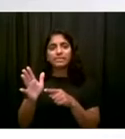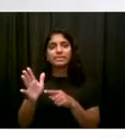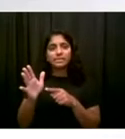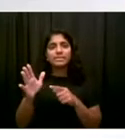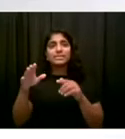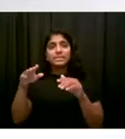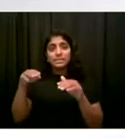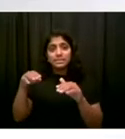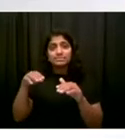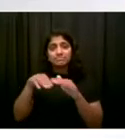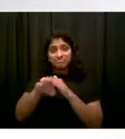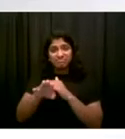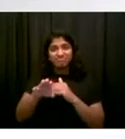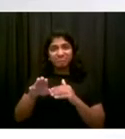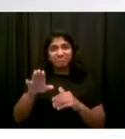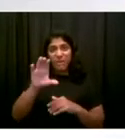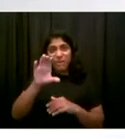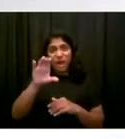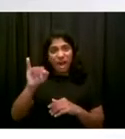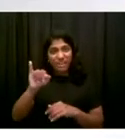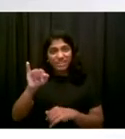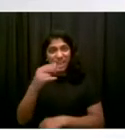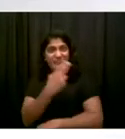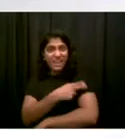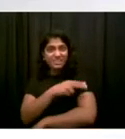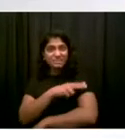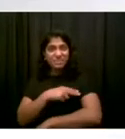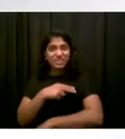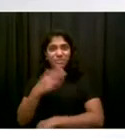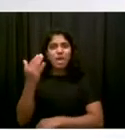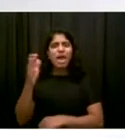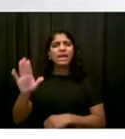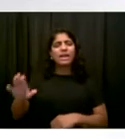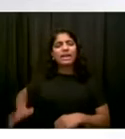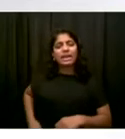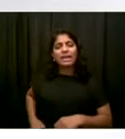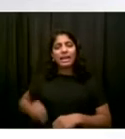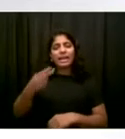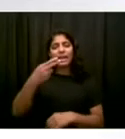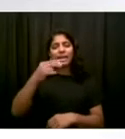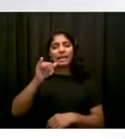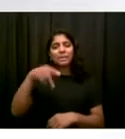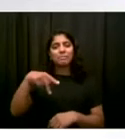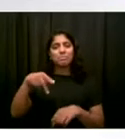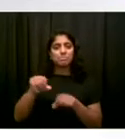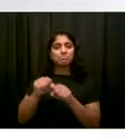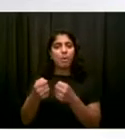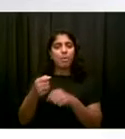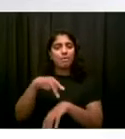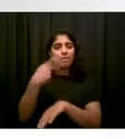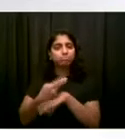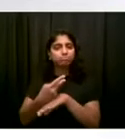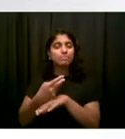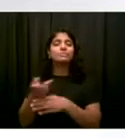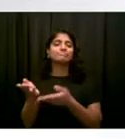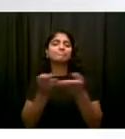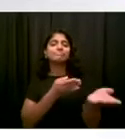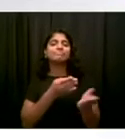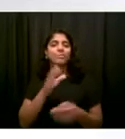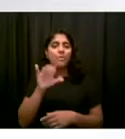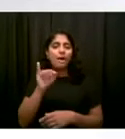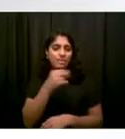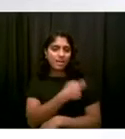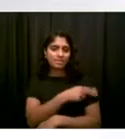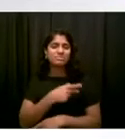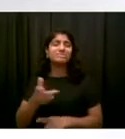80 years ago. And the treatment at that time was immobilization, which they